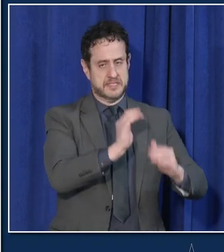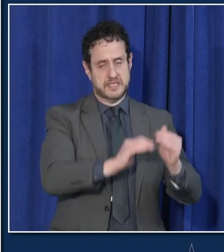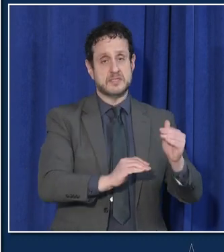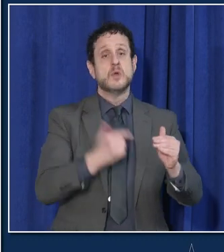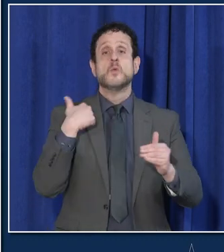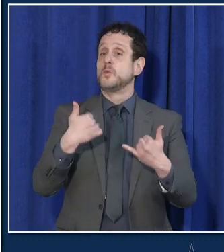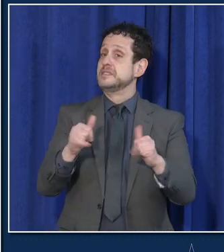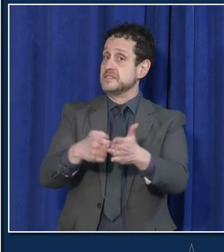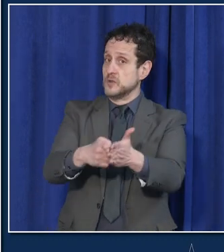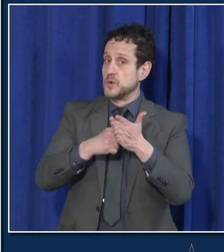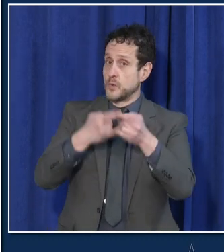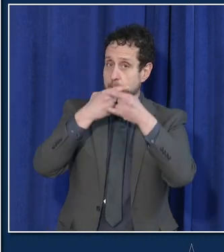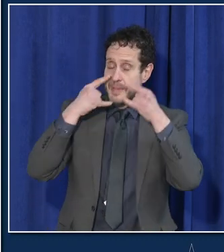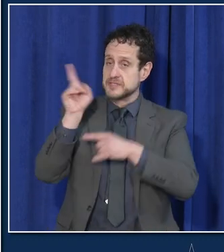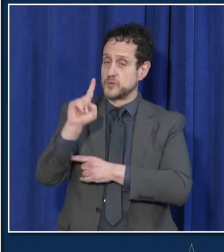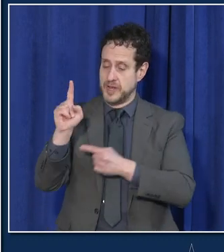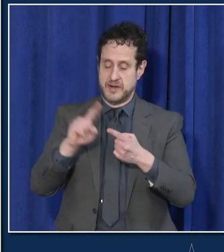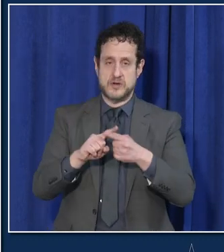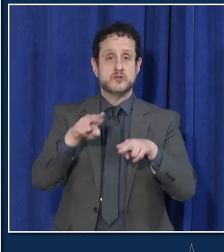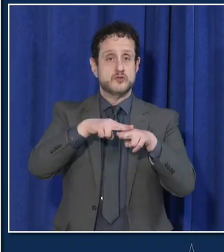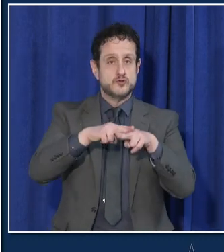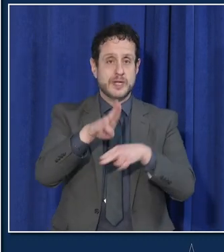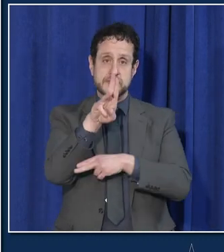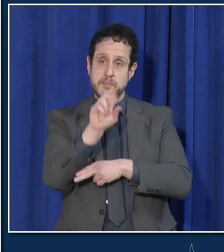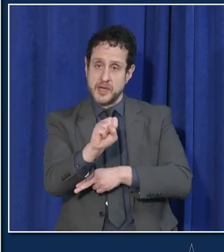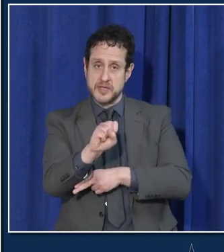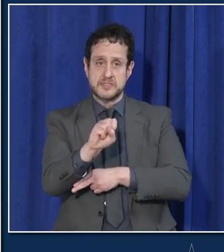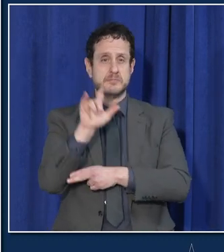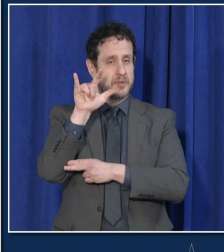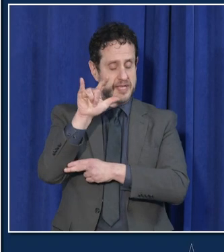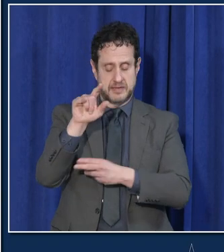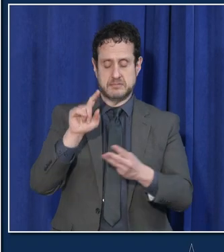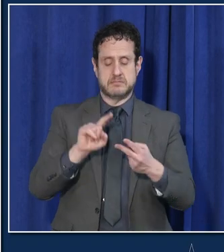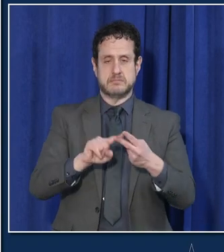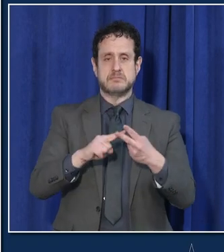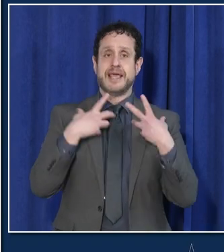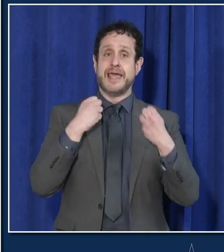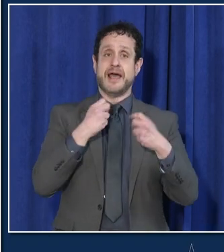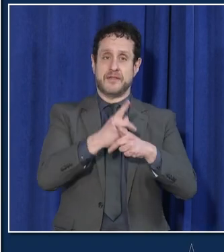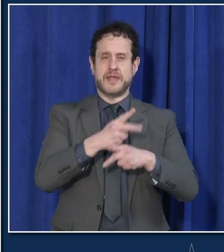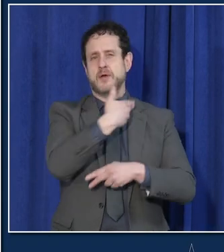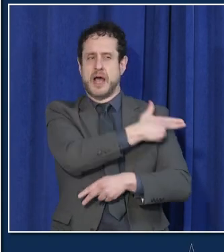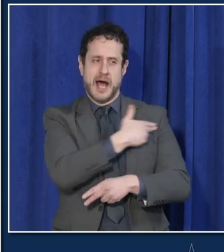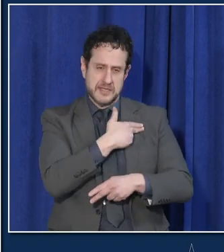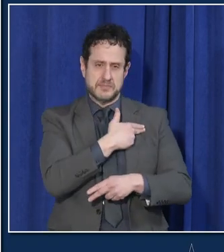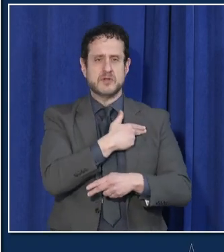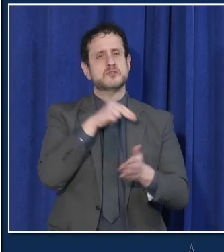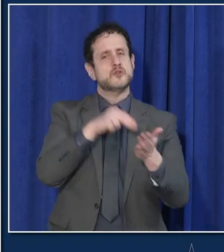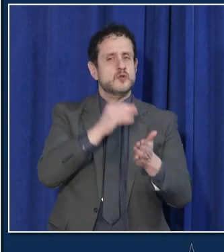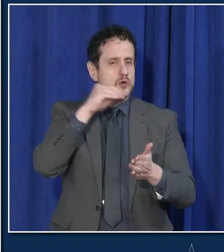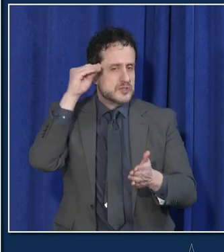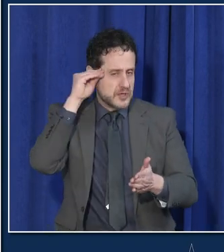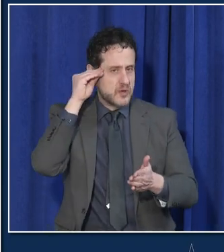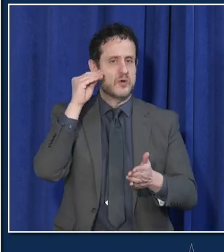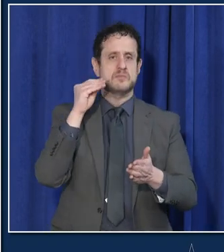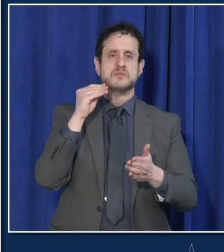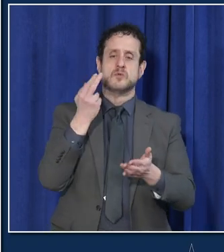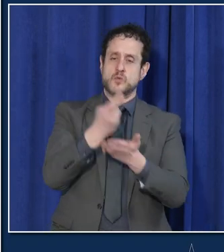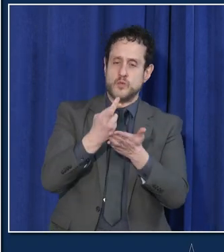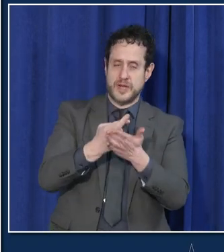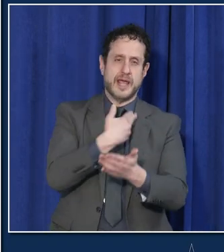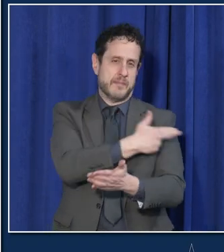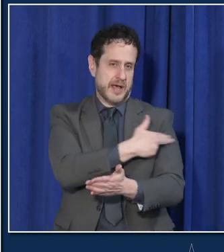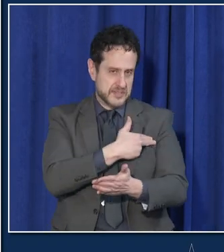continue to be required on public transit, in health care settings, and other congregate spaces as per